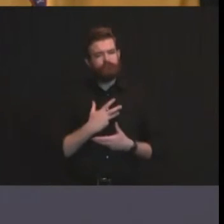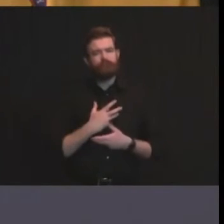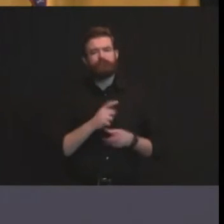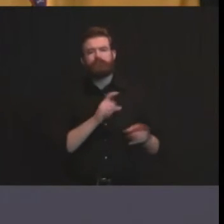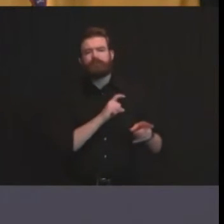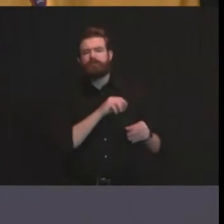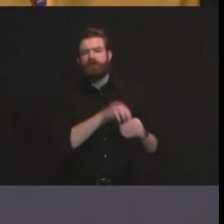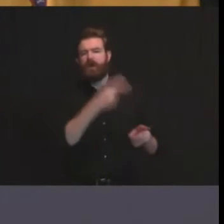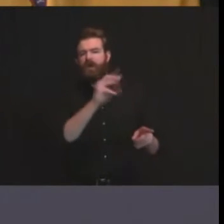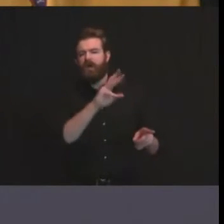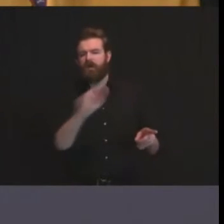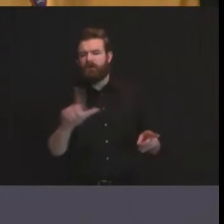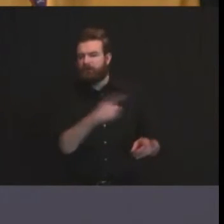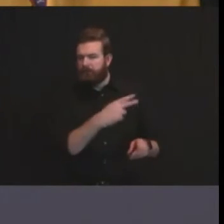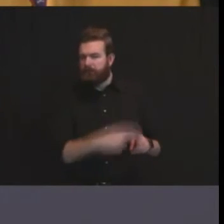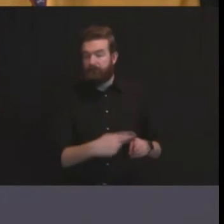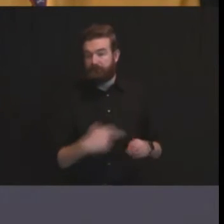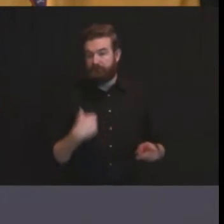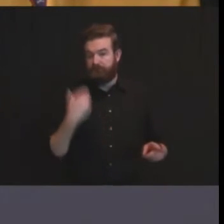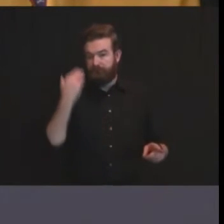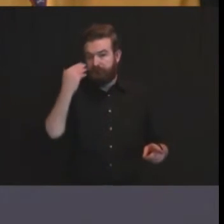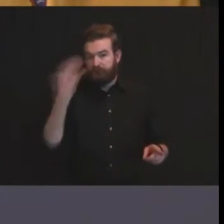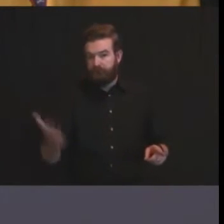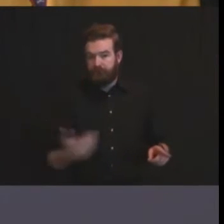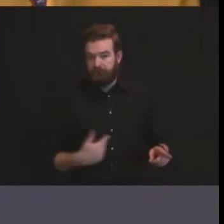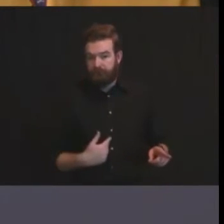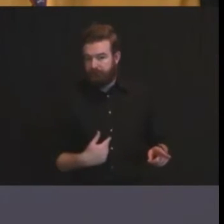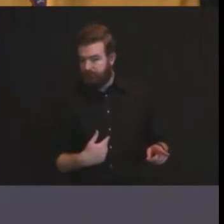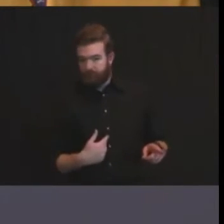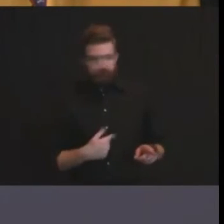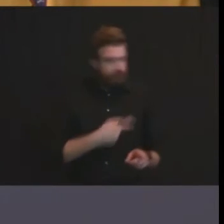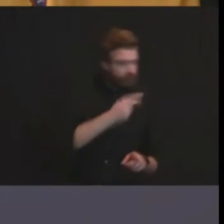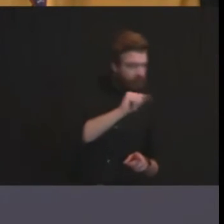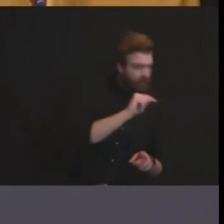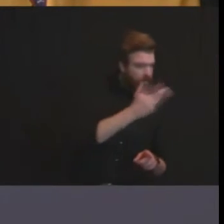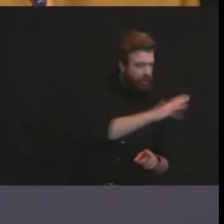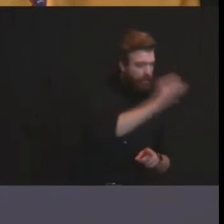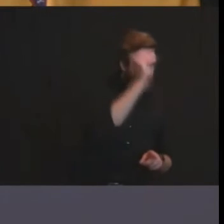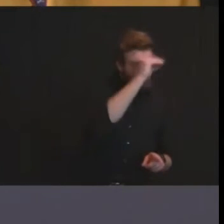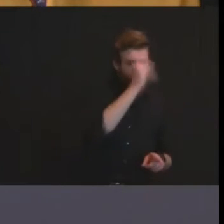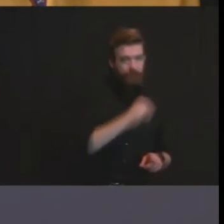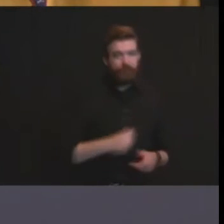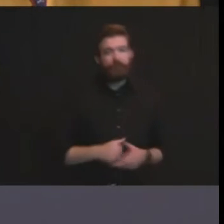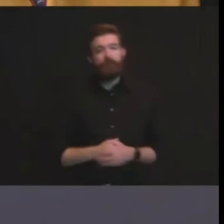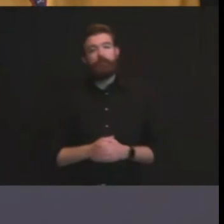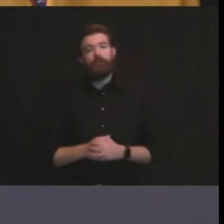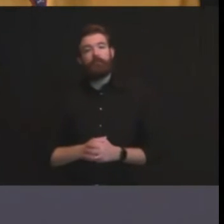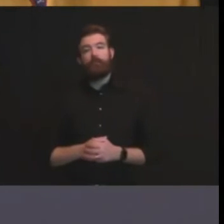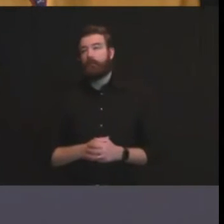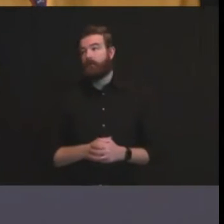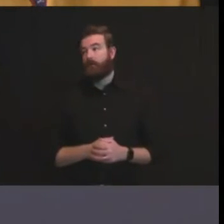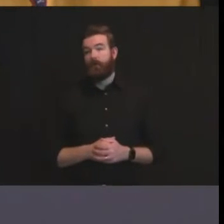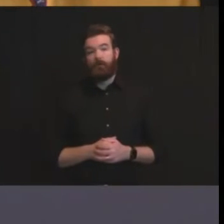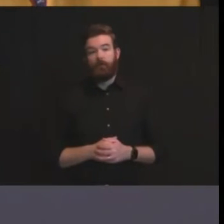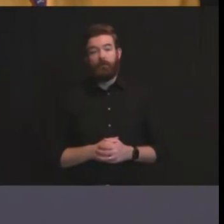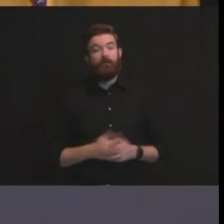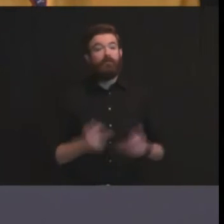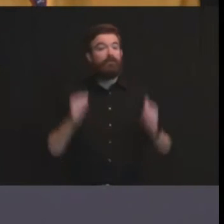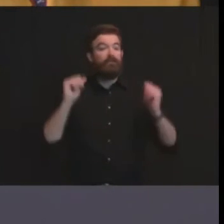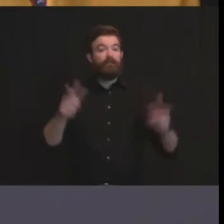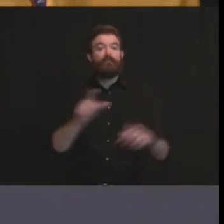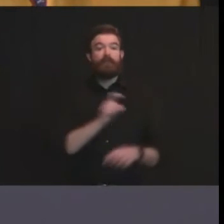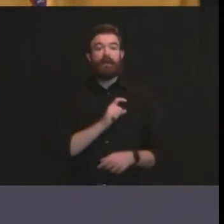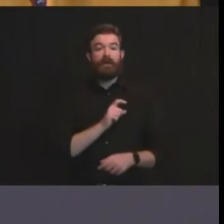just say it is the obligation pat if you see this differently you'll tell me it's the obligation of all members of law enforcement especially leadership